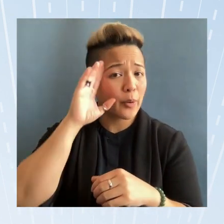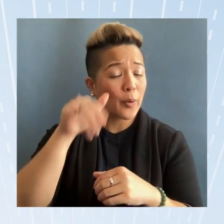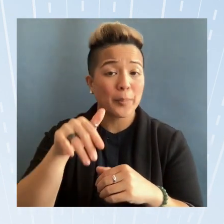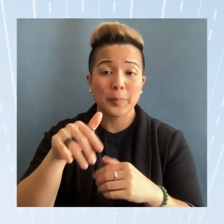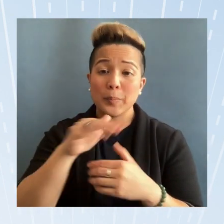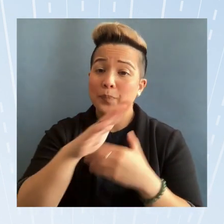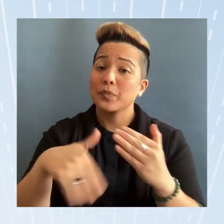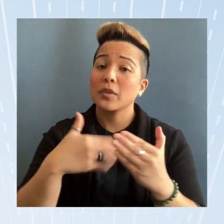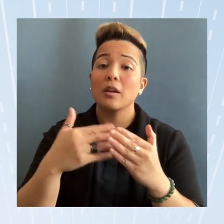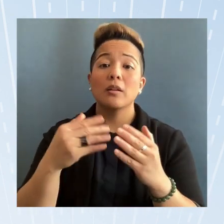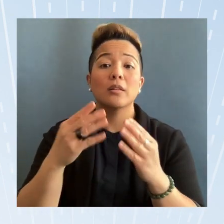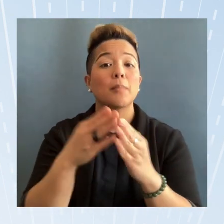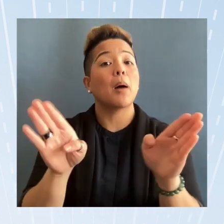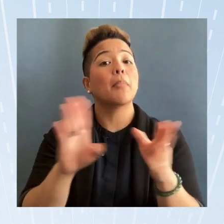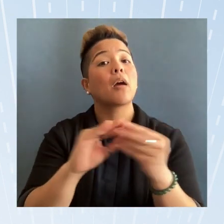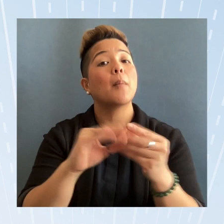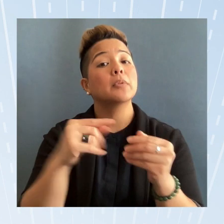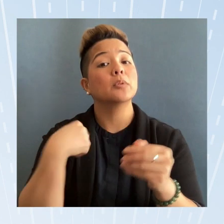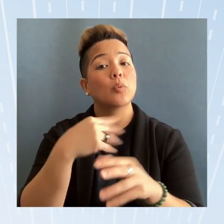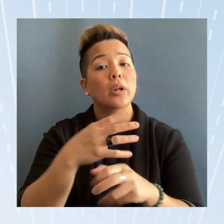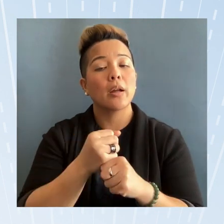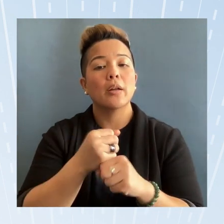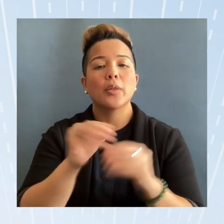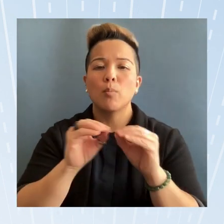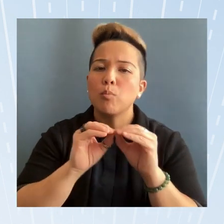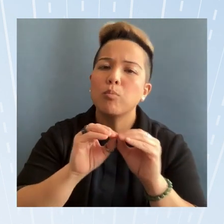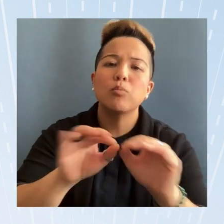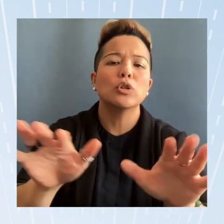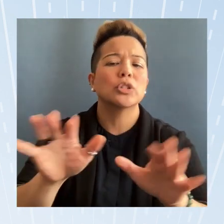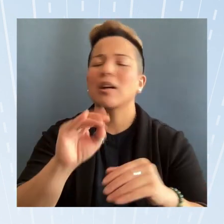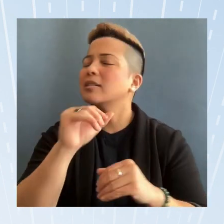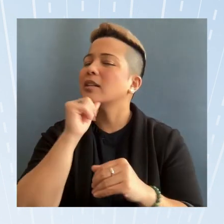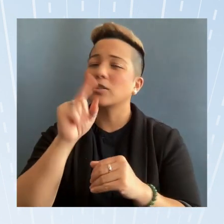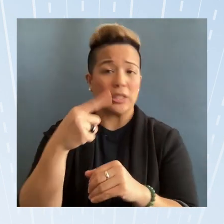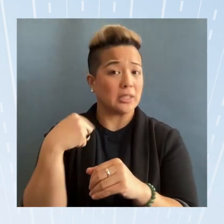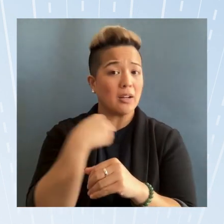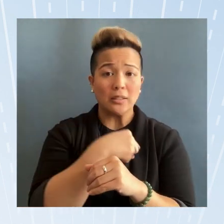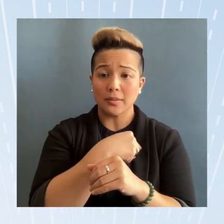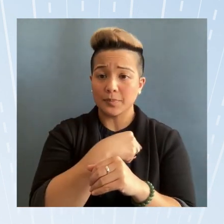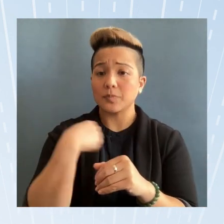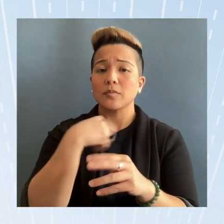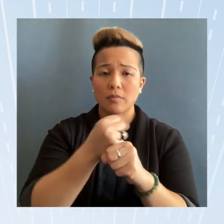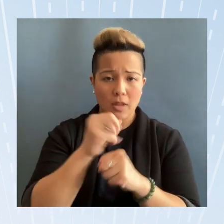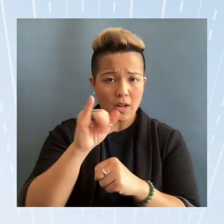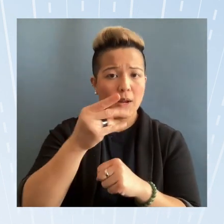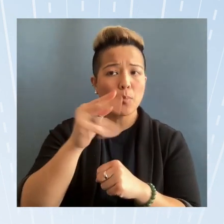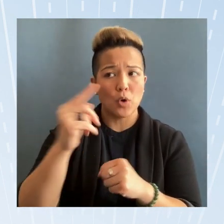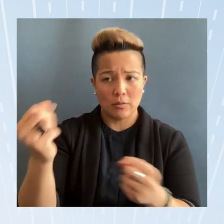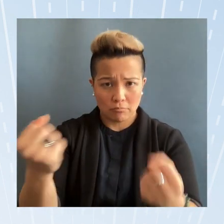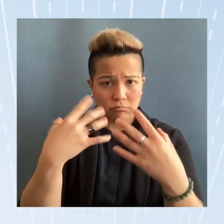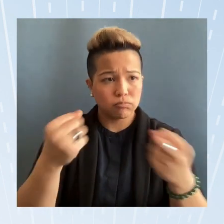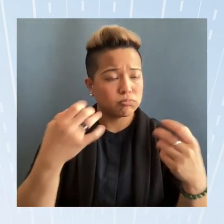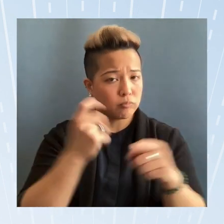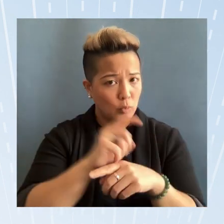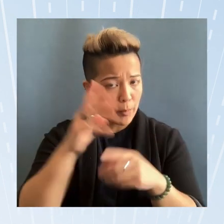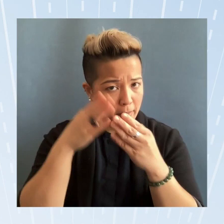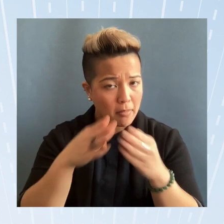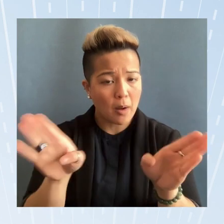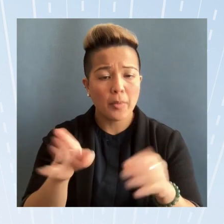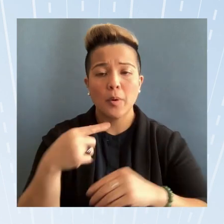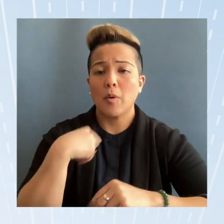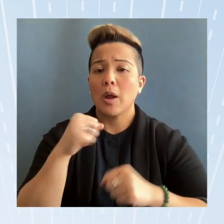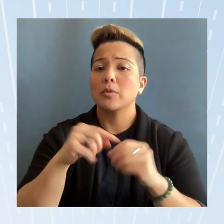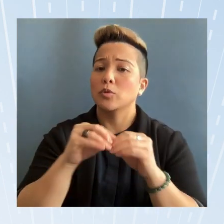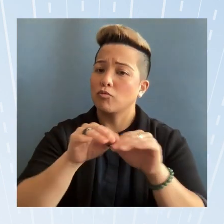public comments that we get you know the push out to make sure and it's not just us we're getting input from the public we're able to roll out these